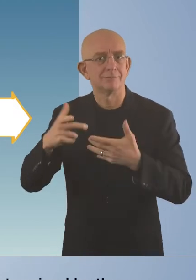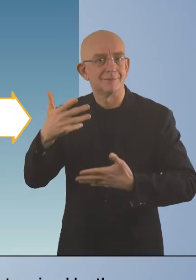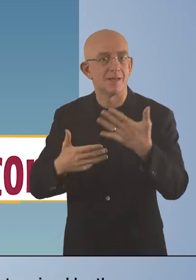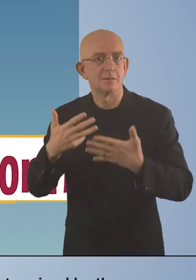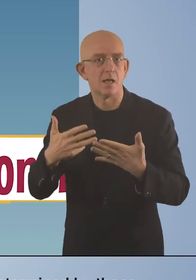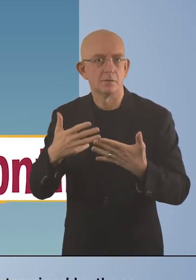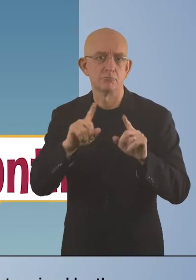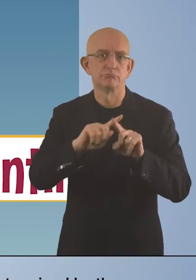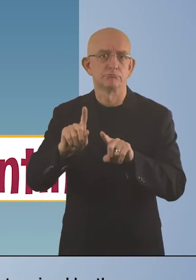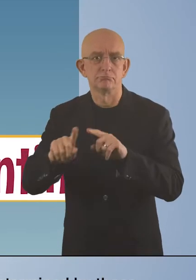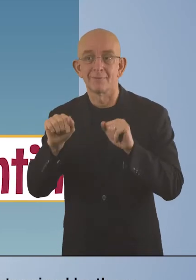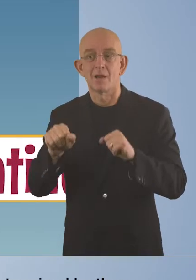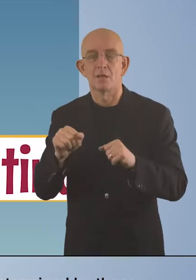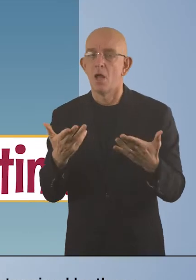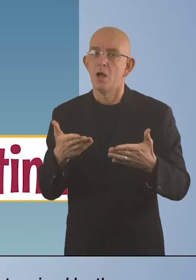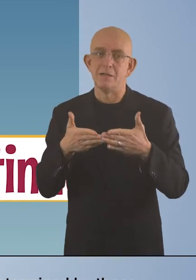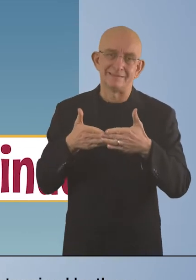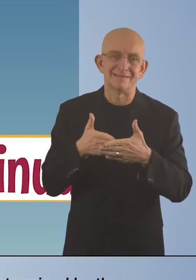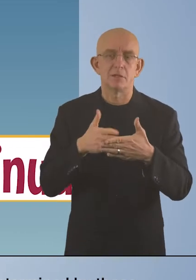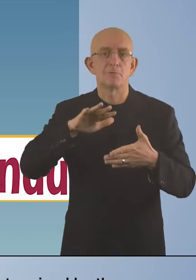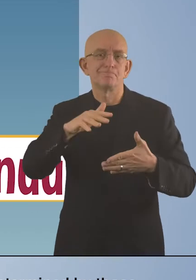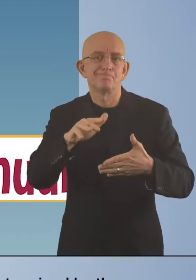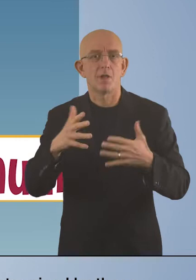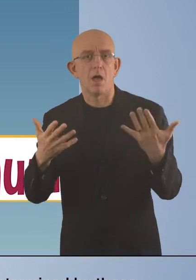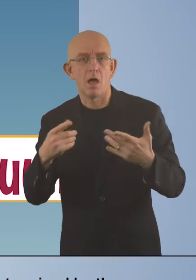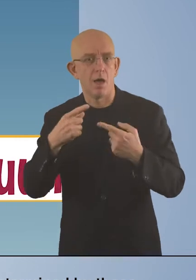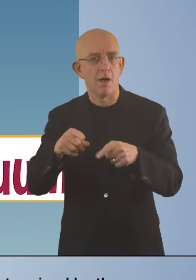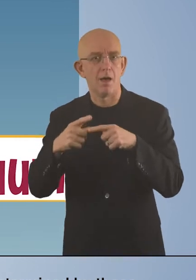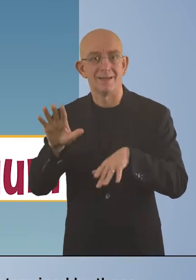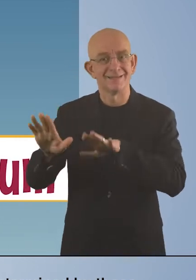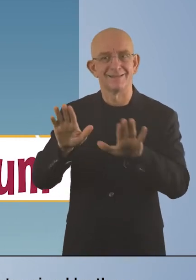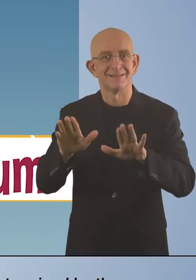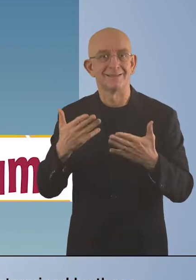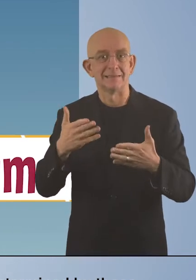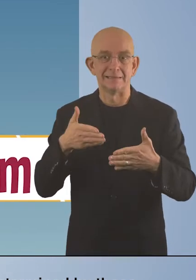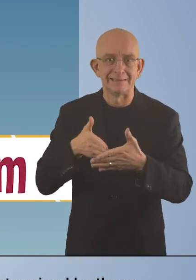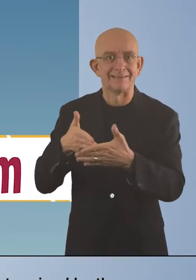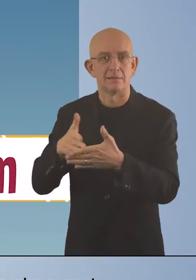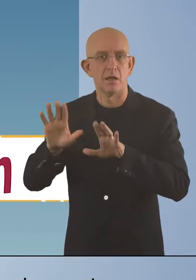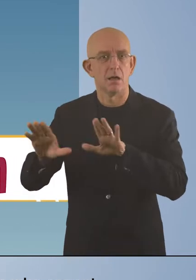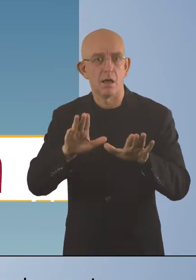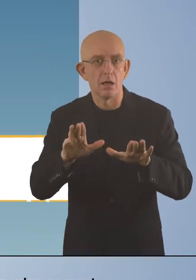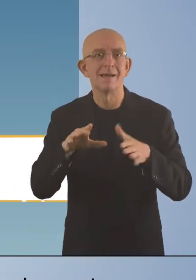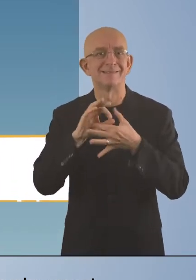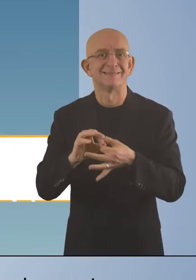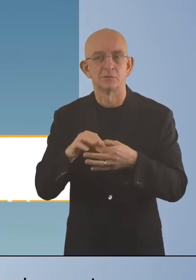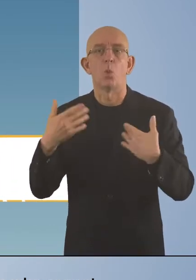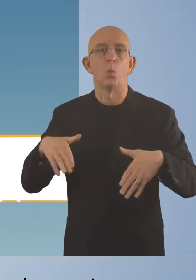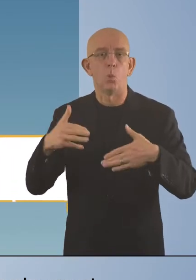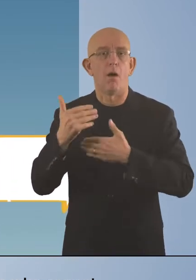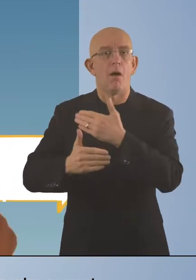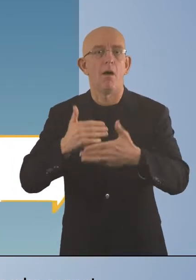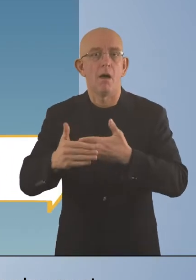These range from least restrictive, which is determined by those with some difficulty in one or more functional domains, to more restrictive,